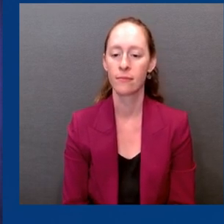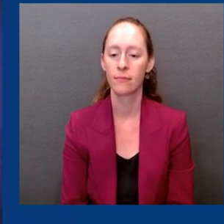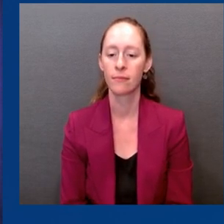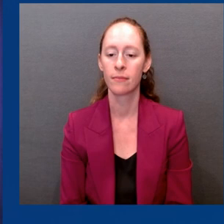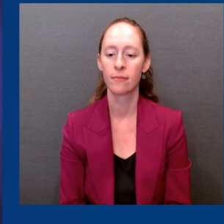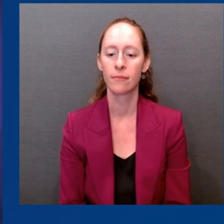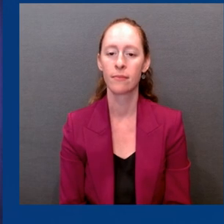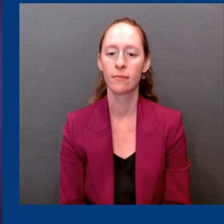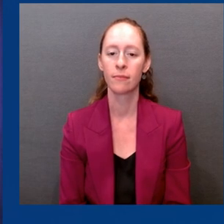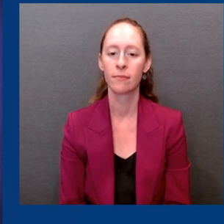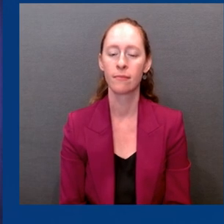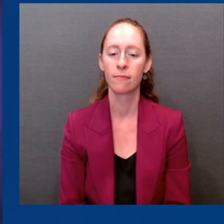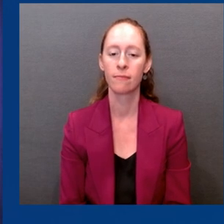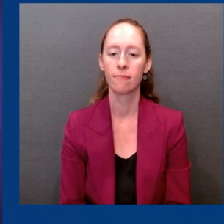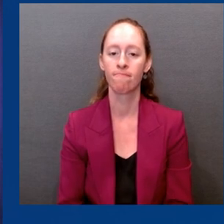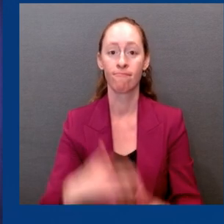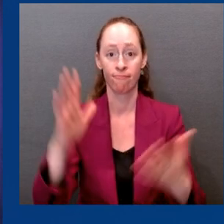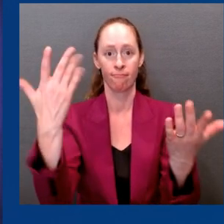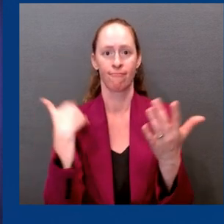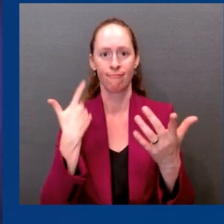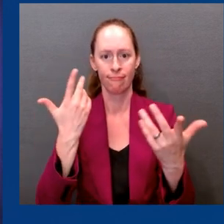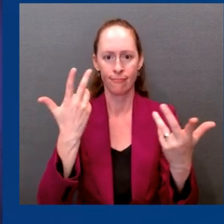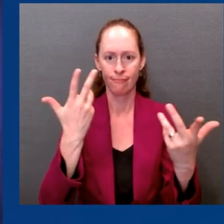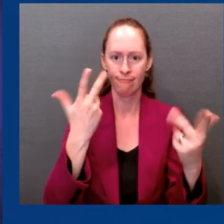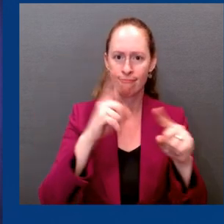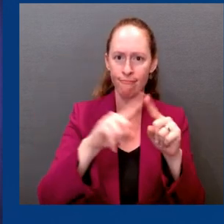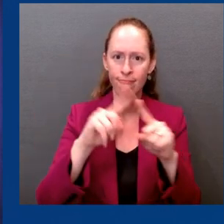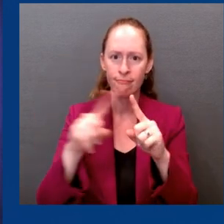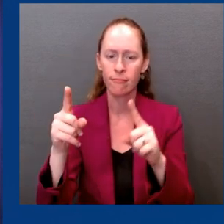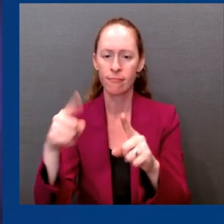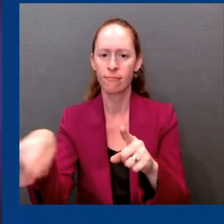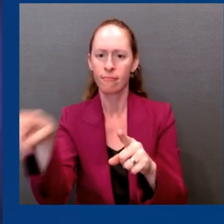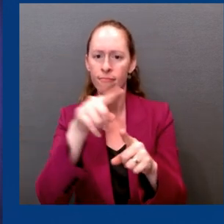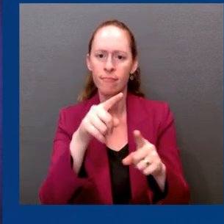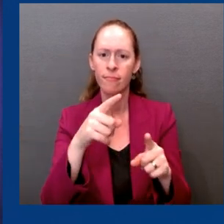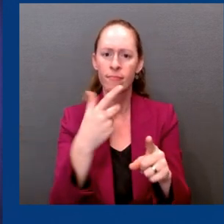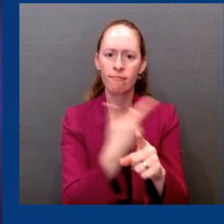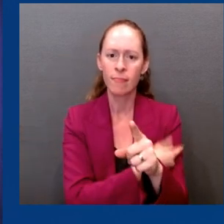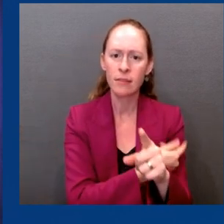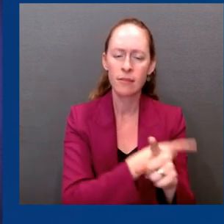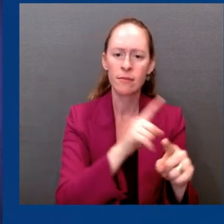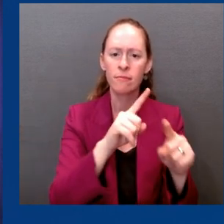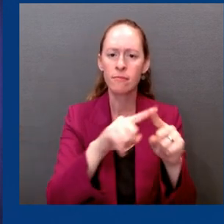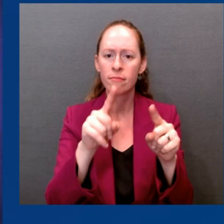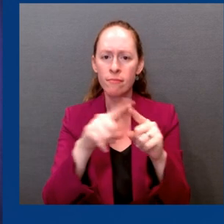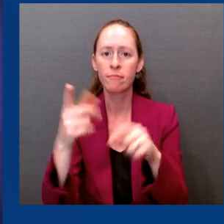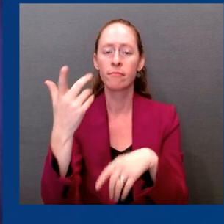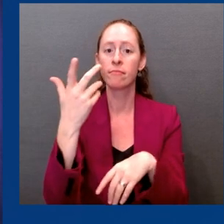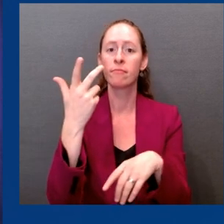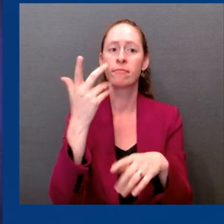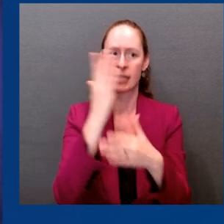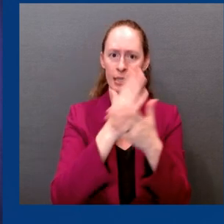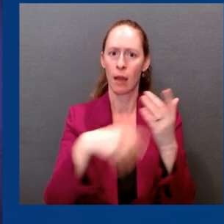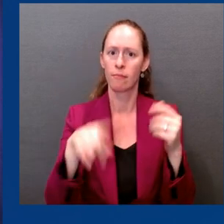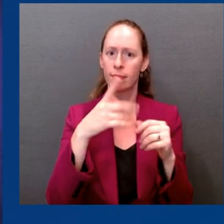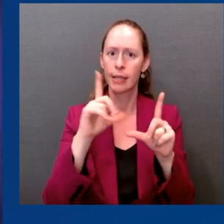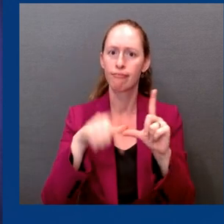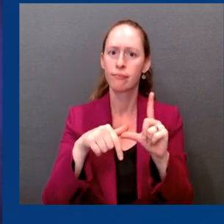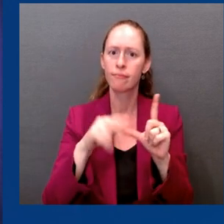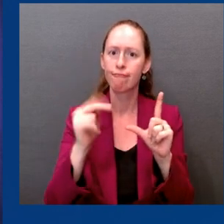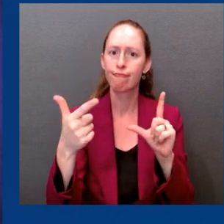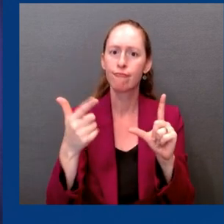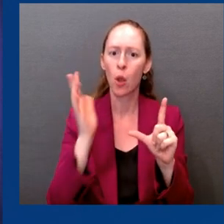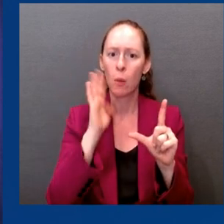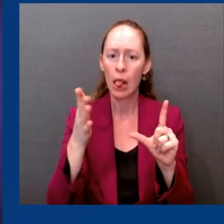doses, expiration dates, and dilution requirements with, you know, the new vaccines plus the old vaccines that we've been having. There's